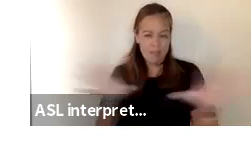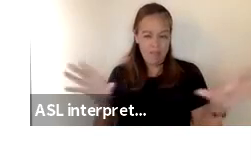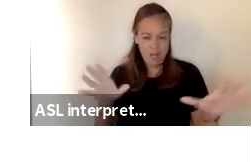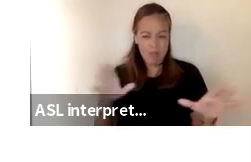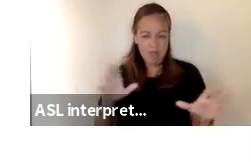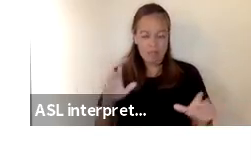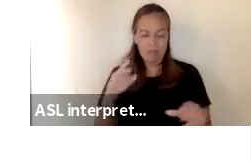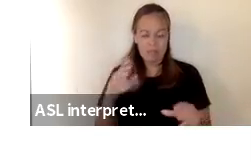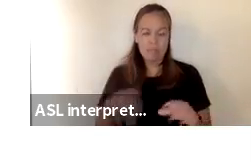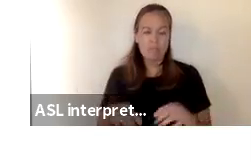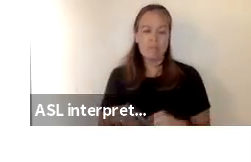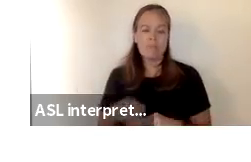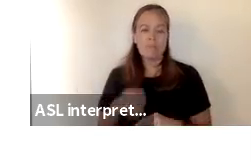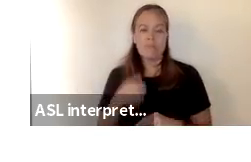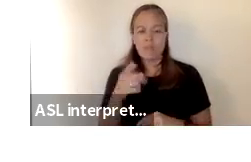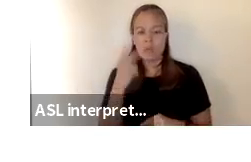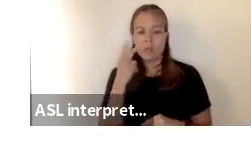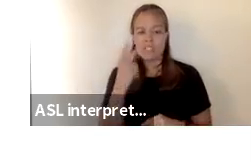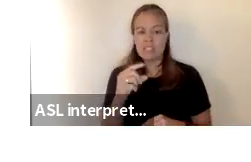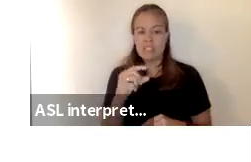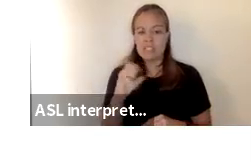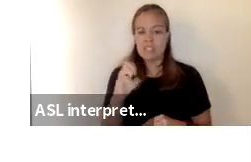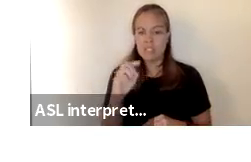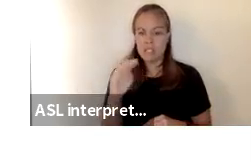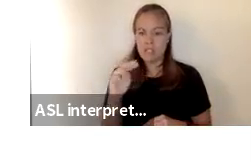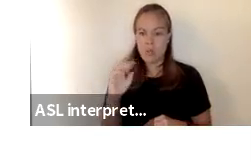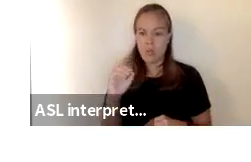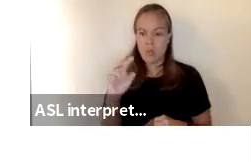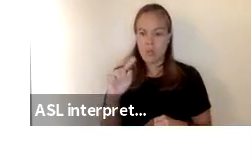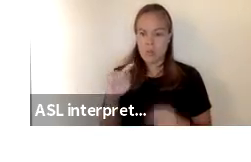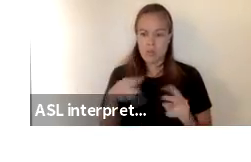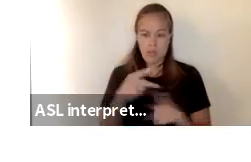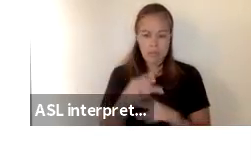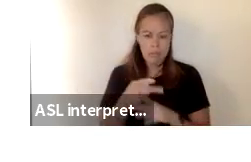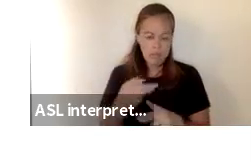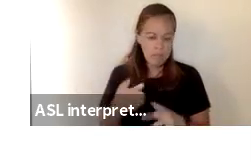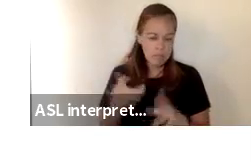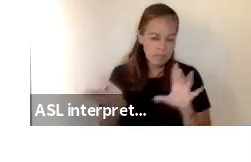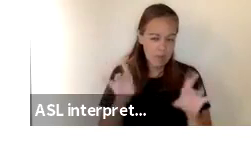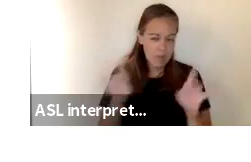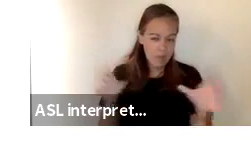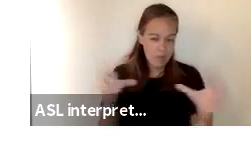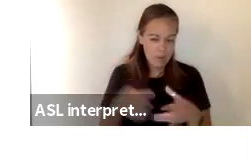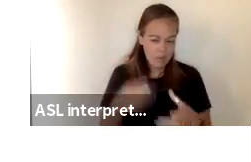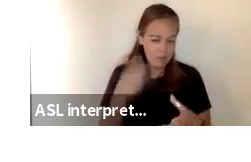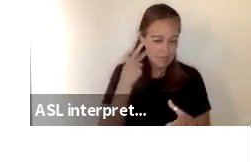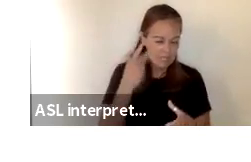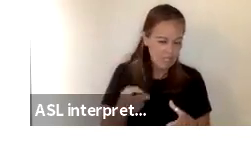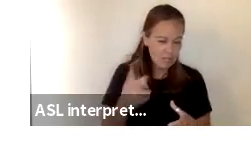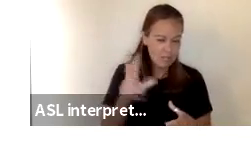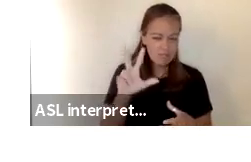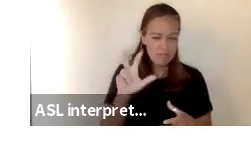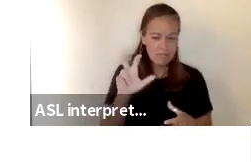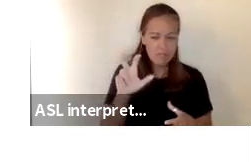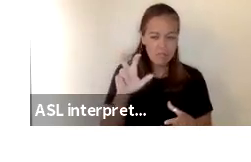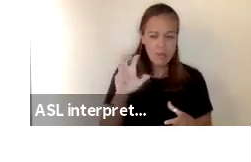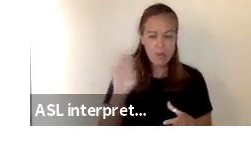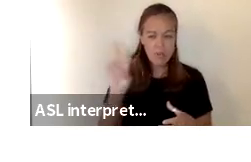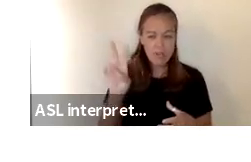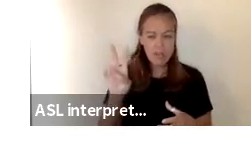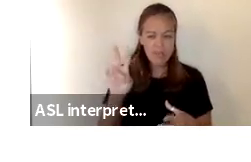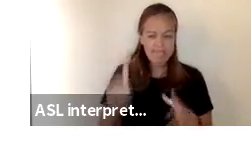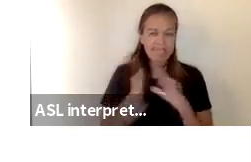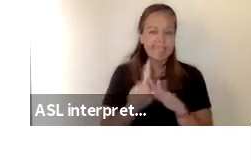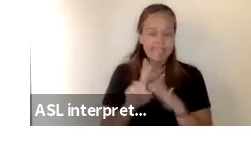this table is showing the genotyping that we've done locally with samples and to date we've seen 307 instances